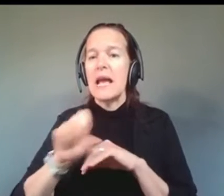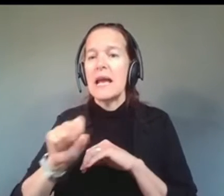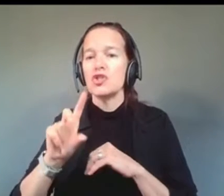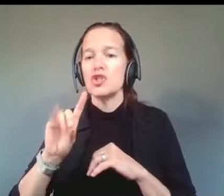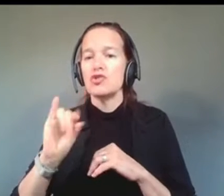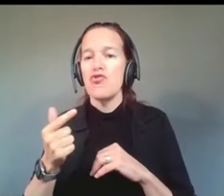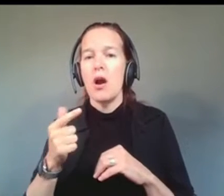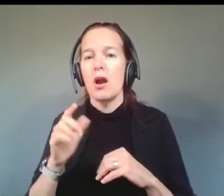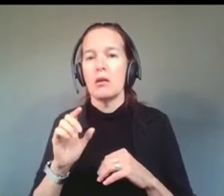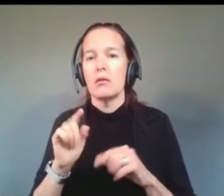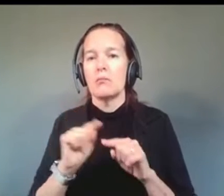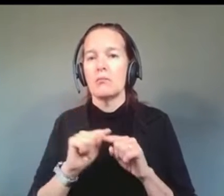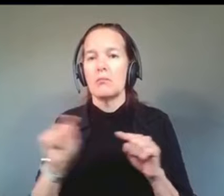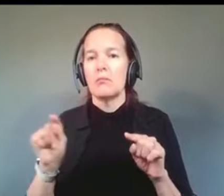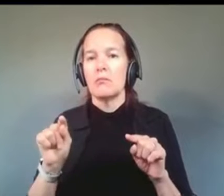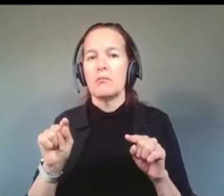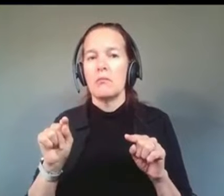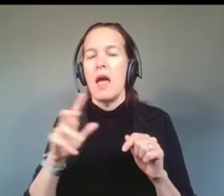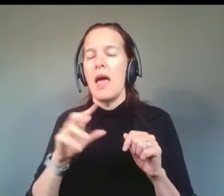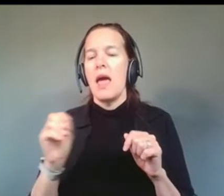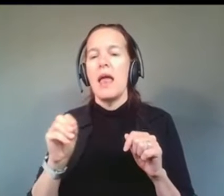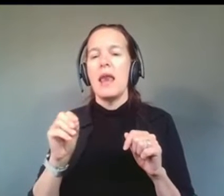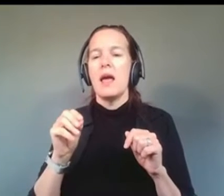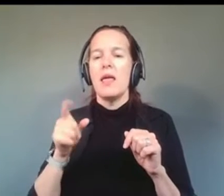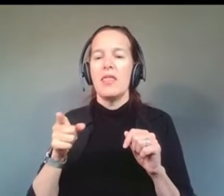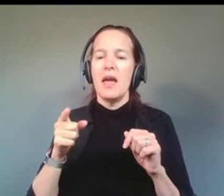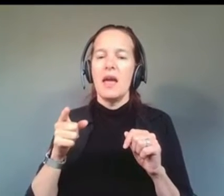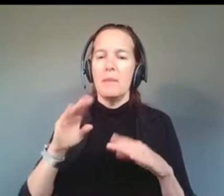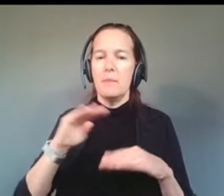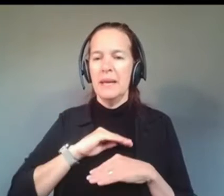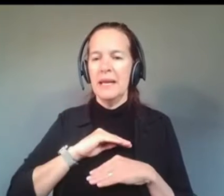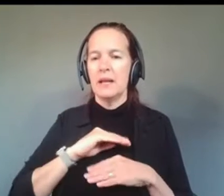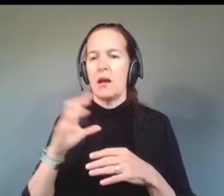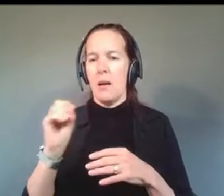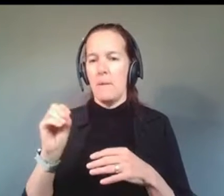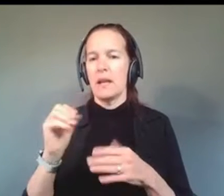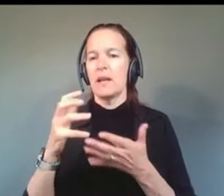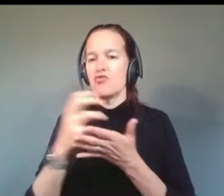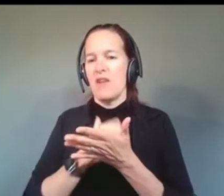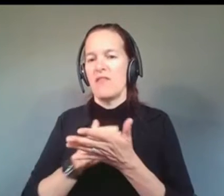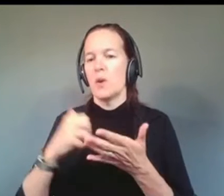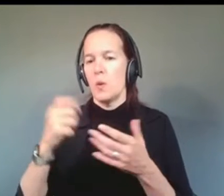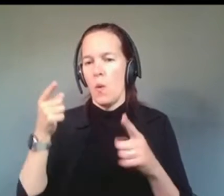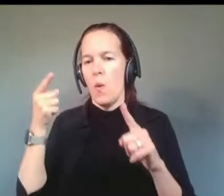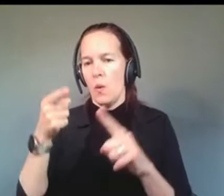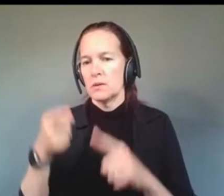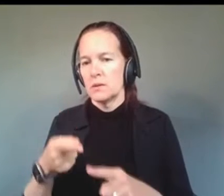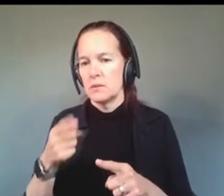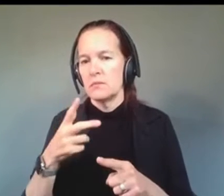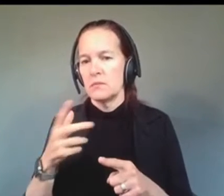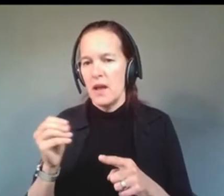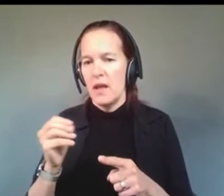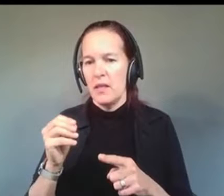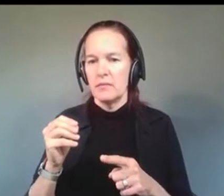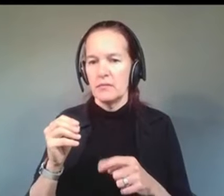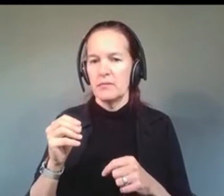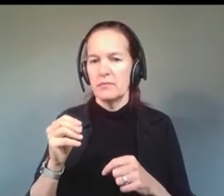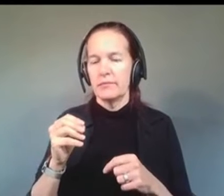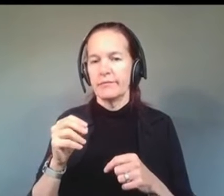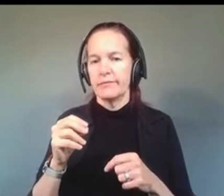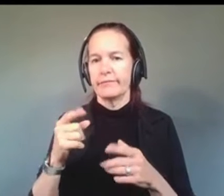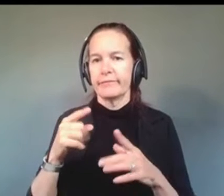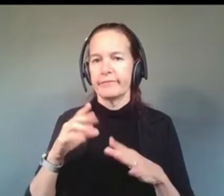desire of executives to meet company revenue goals in shareholder-earning targets. In